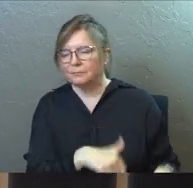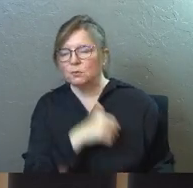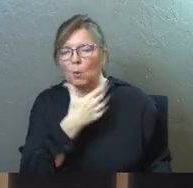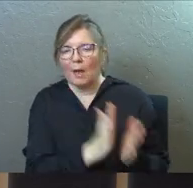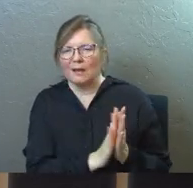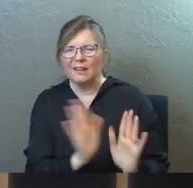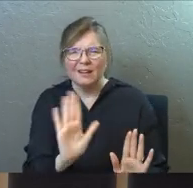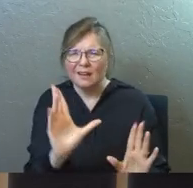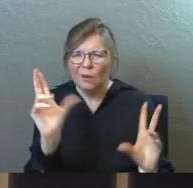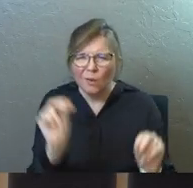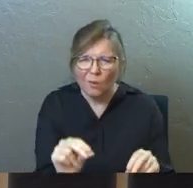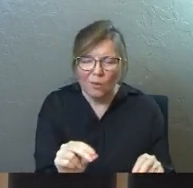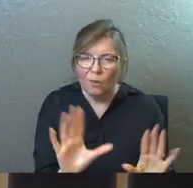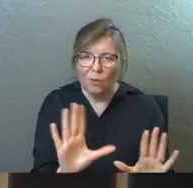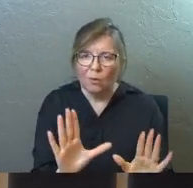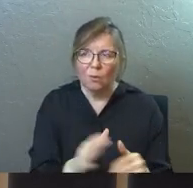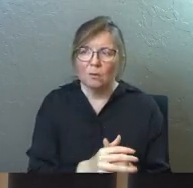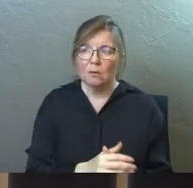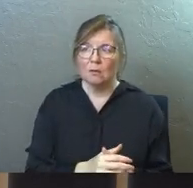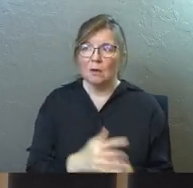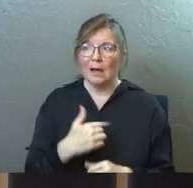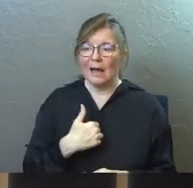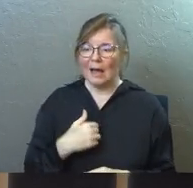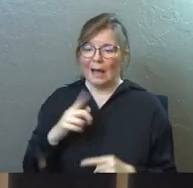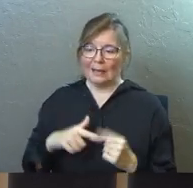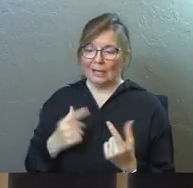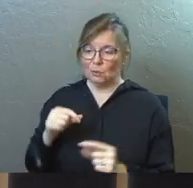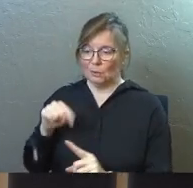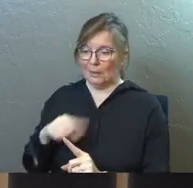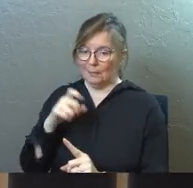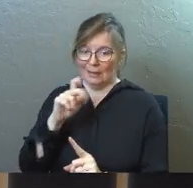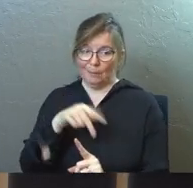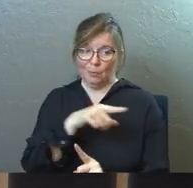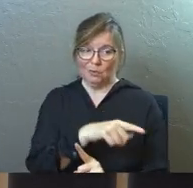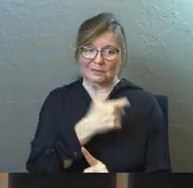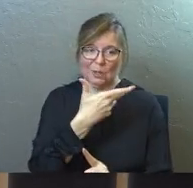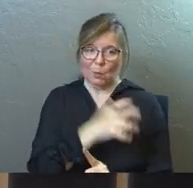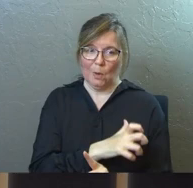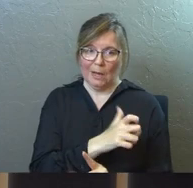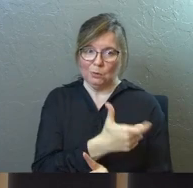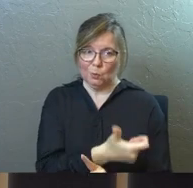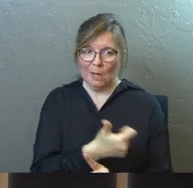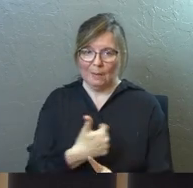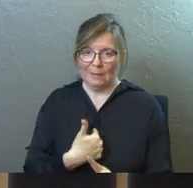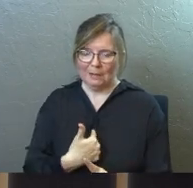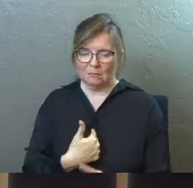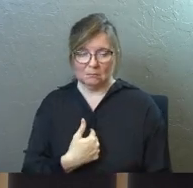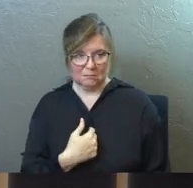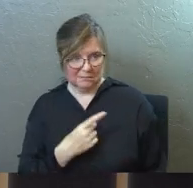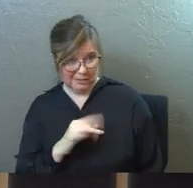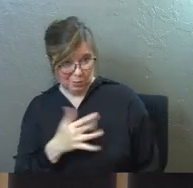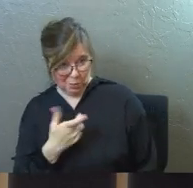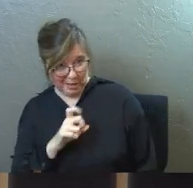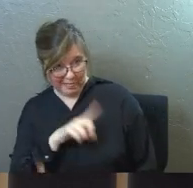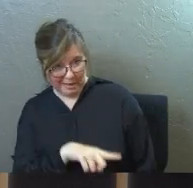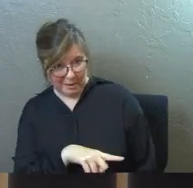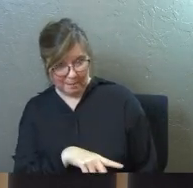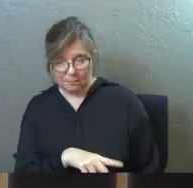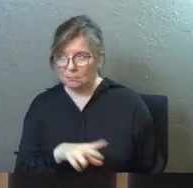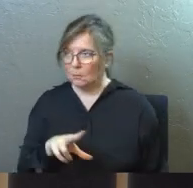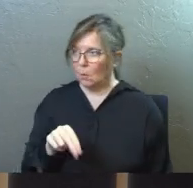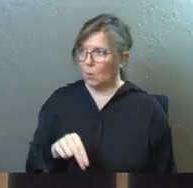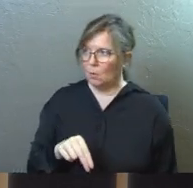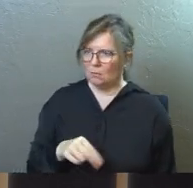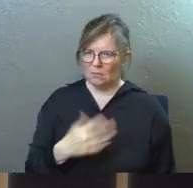Sometimes I'll start making a speech like, I can't do X because this person over here doesn't want to do X. And he's like, don't say no for people.